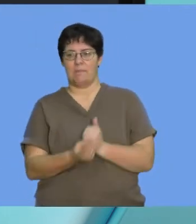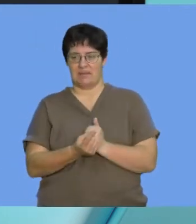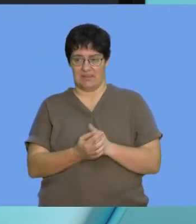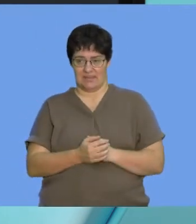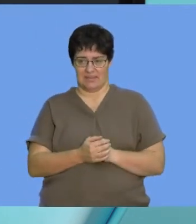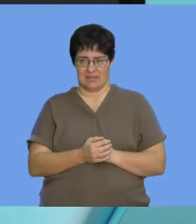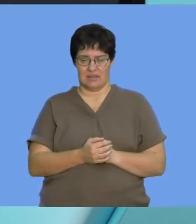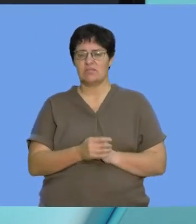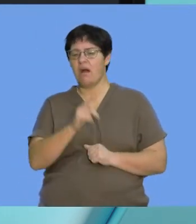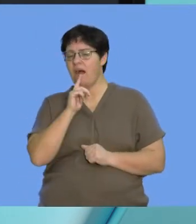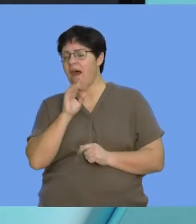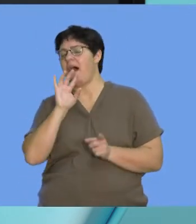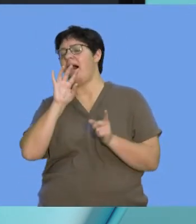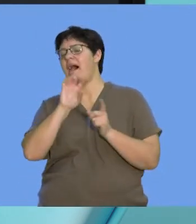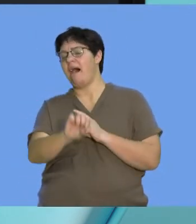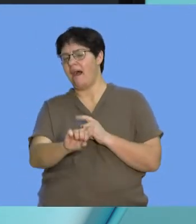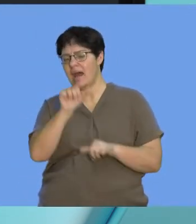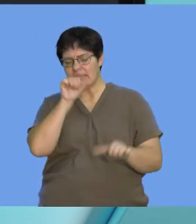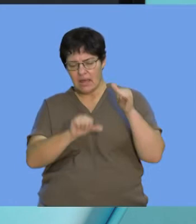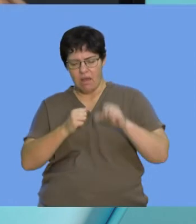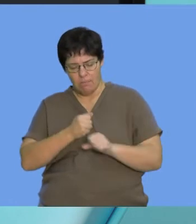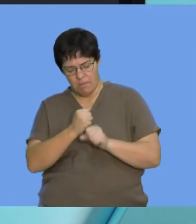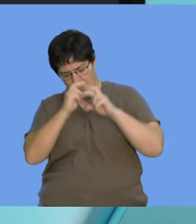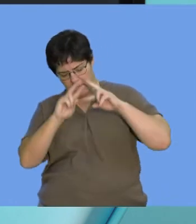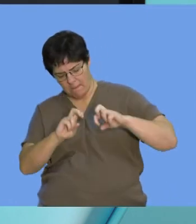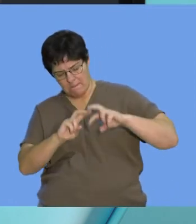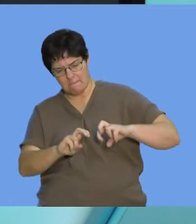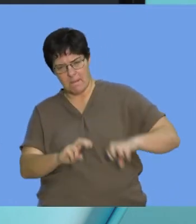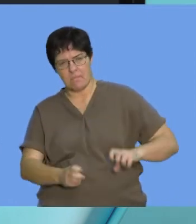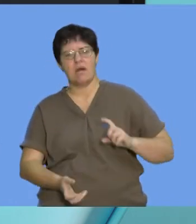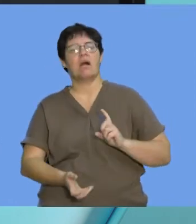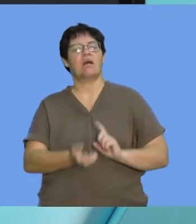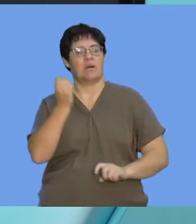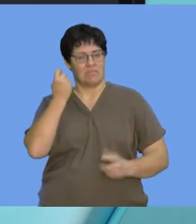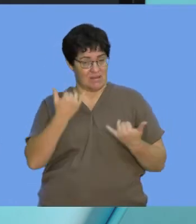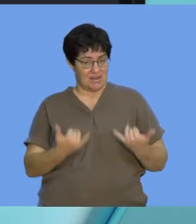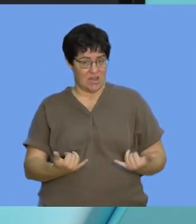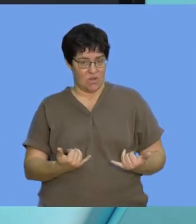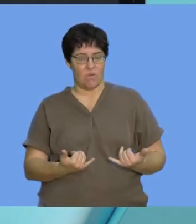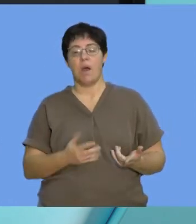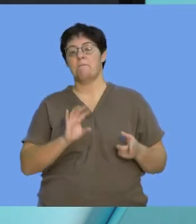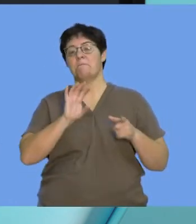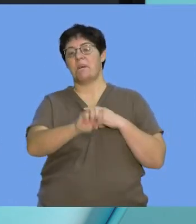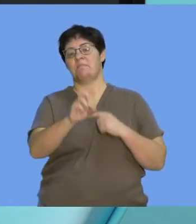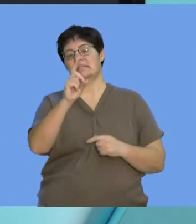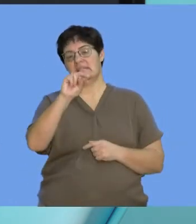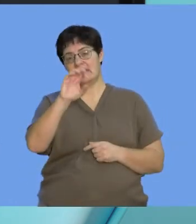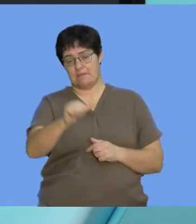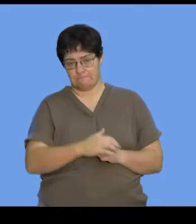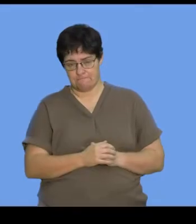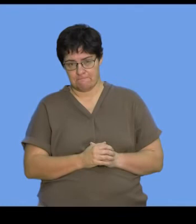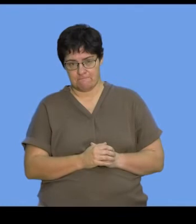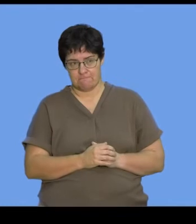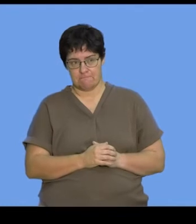to be able to put scientific rigor and years of research to come up to what we currently find as a discovery of DNA.